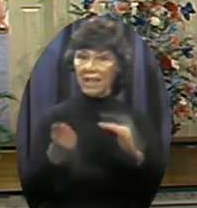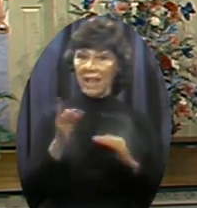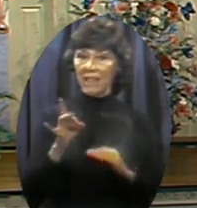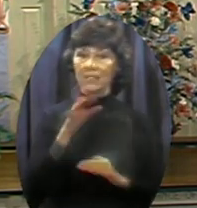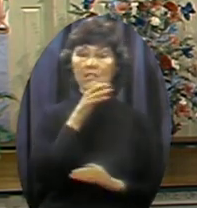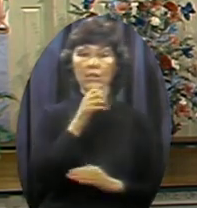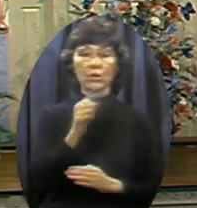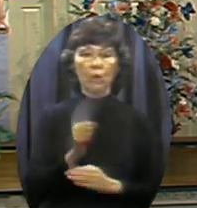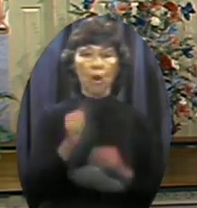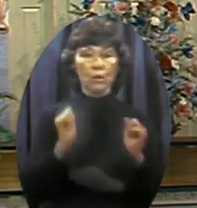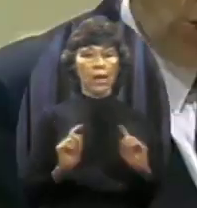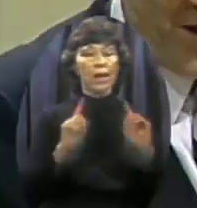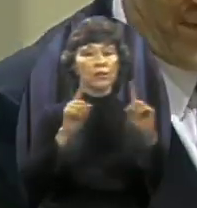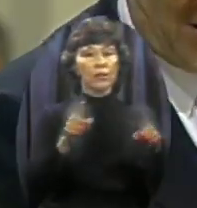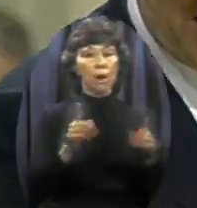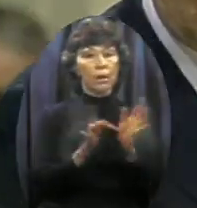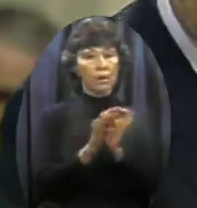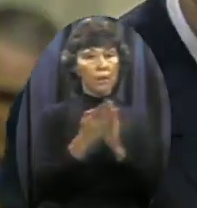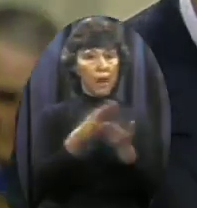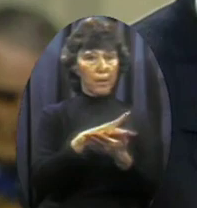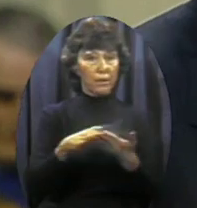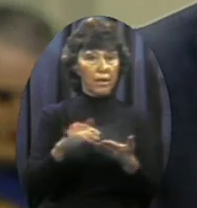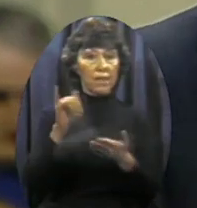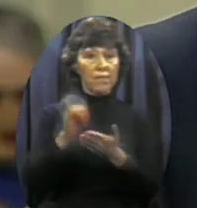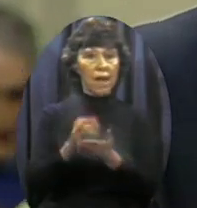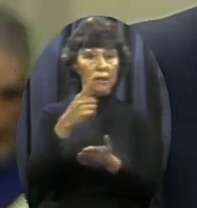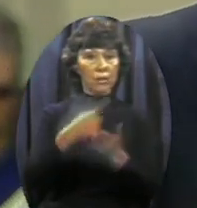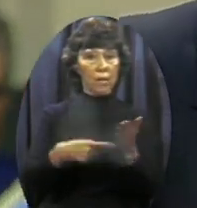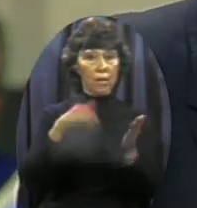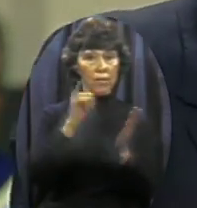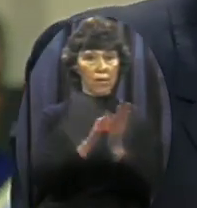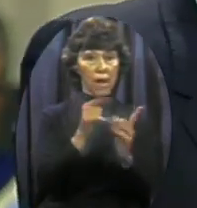study That's the Soviet Union That's what that flag stands for